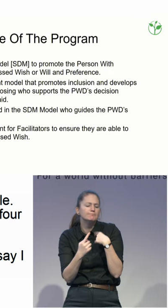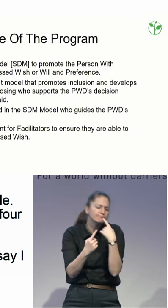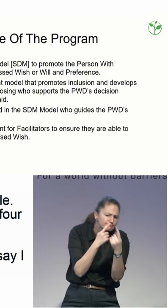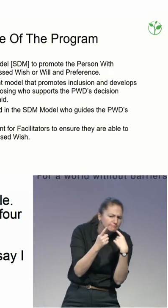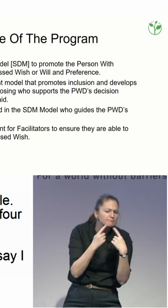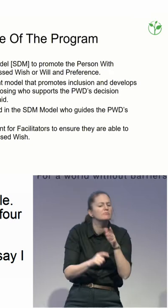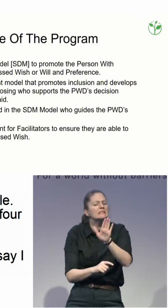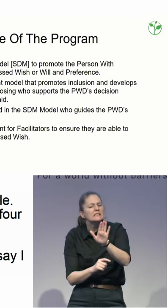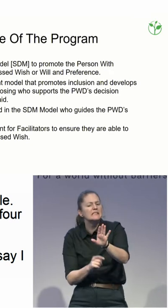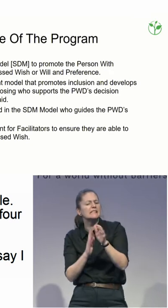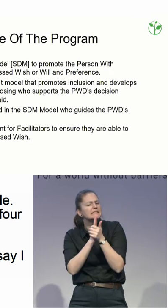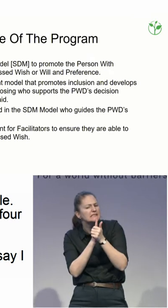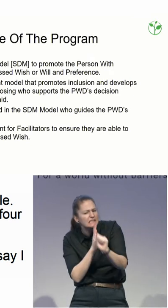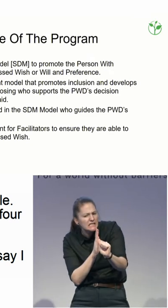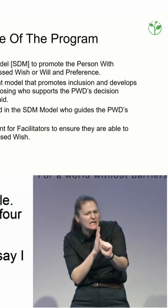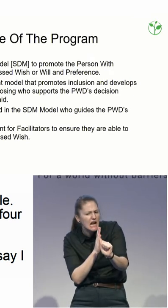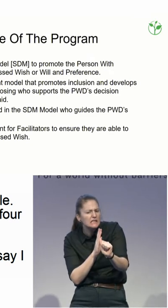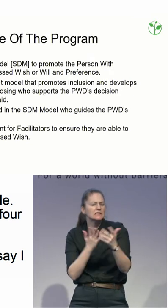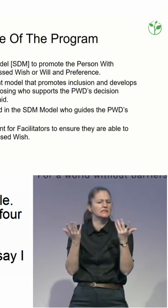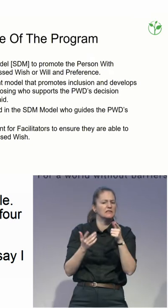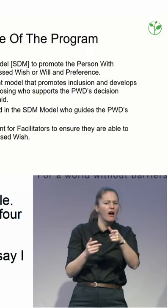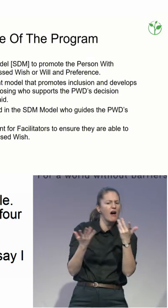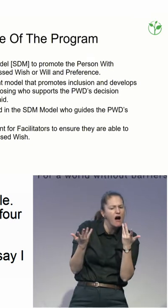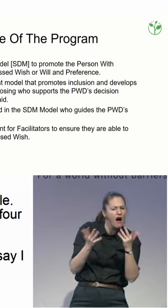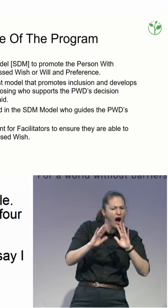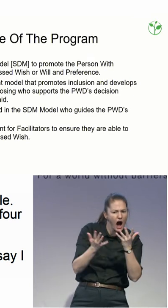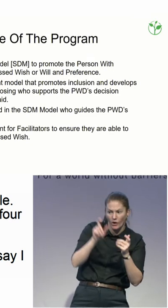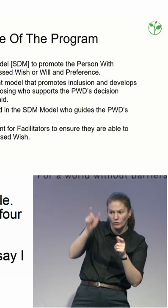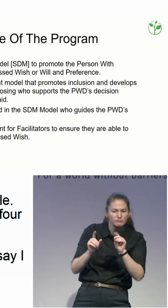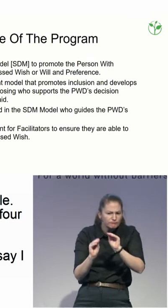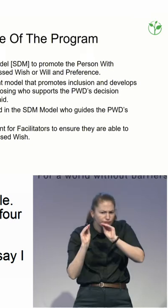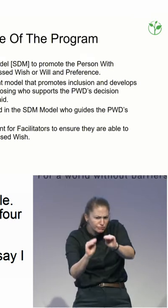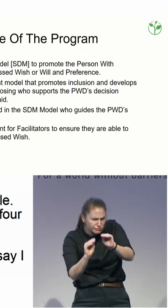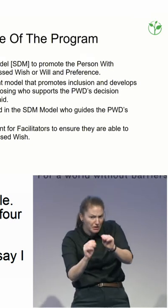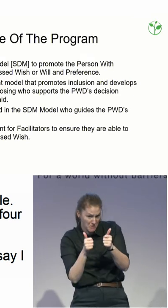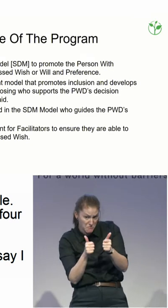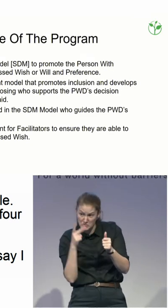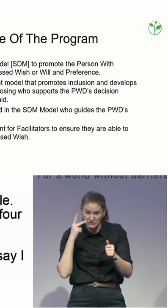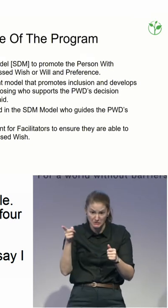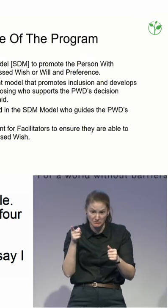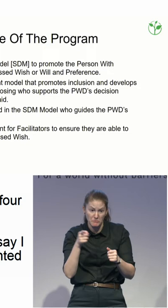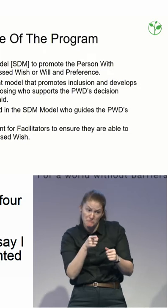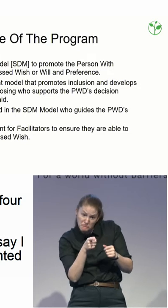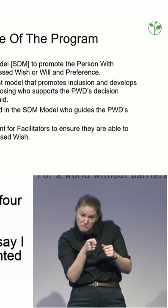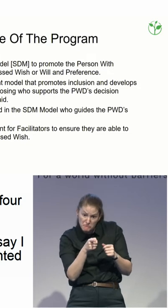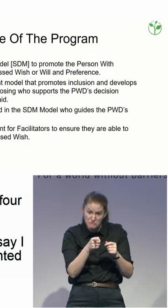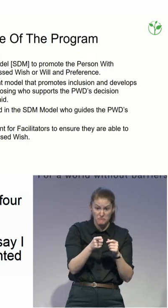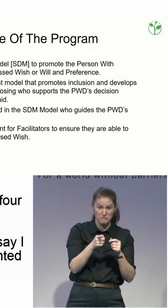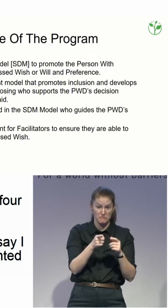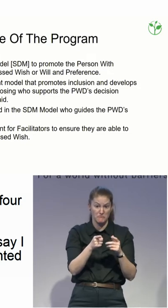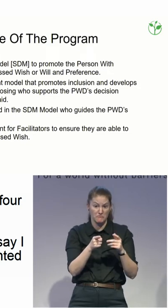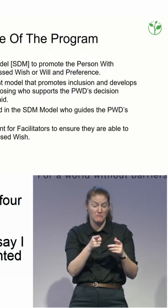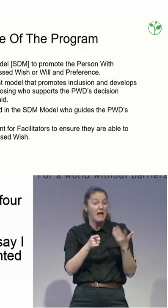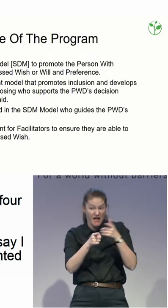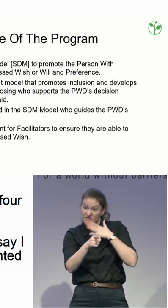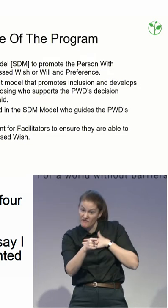to the stage of, have you ever thought of owning your own restaurant? Oh, no. Why? And many of the